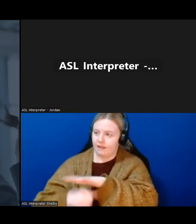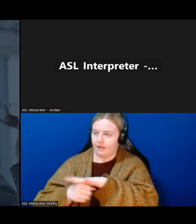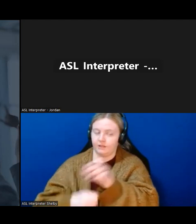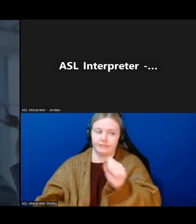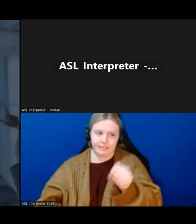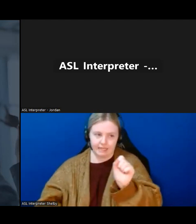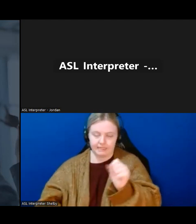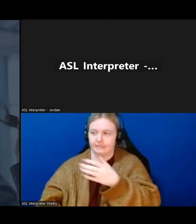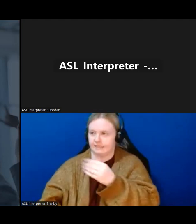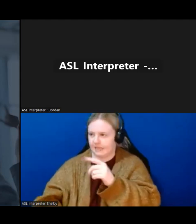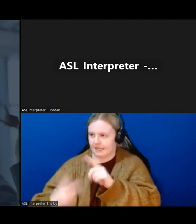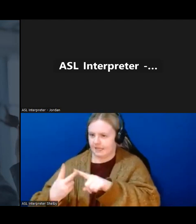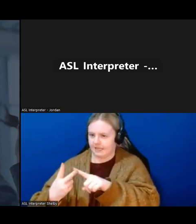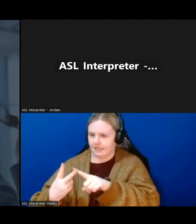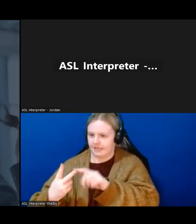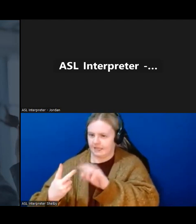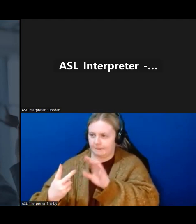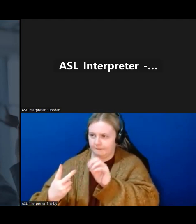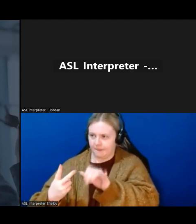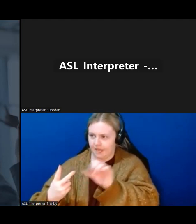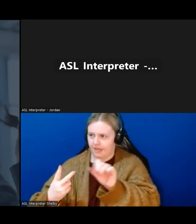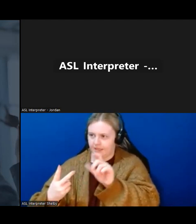Stephenville and Bay St. it Bay St. George?